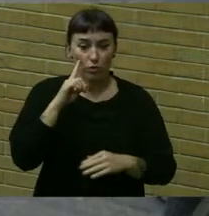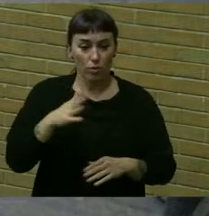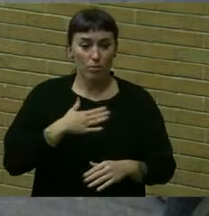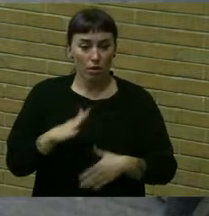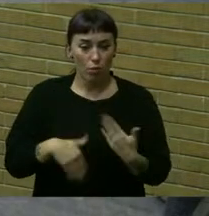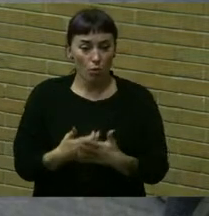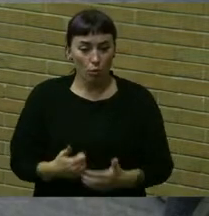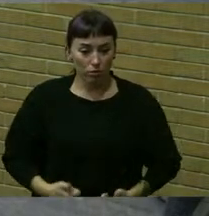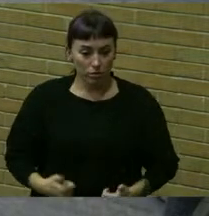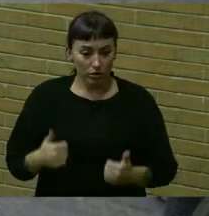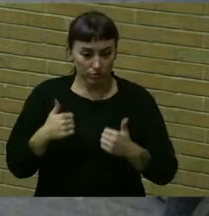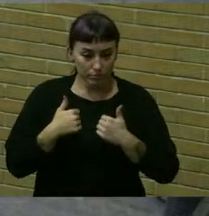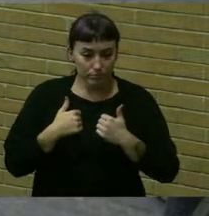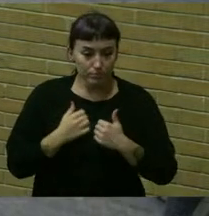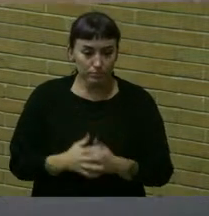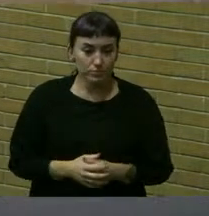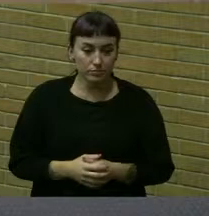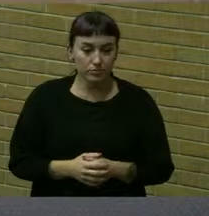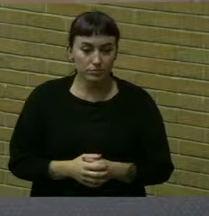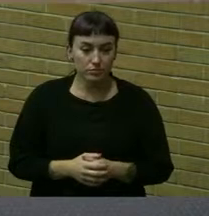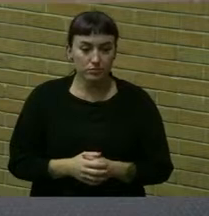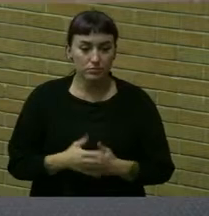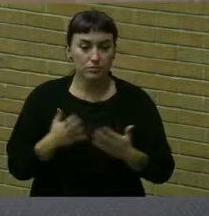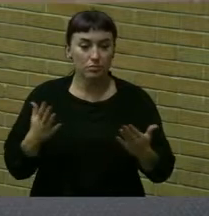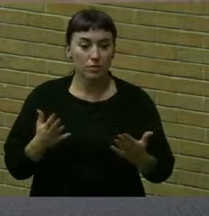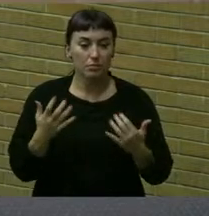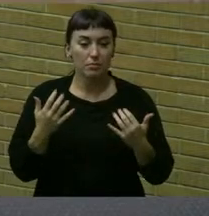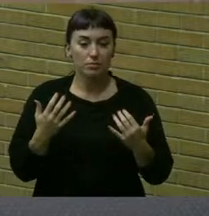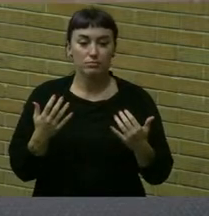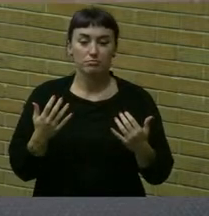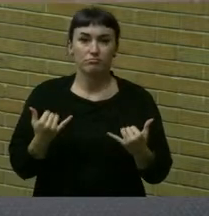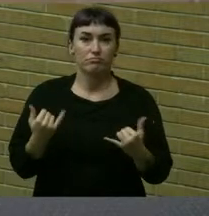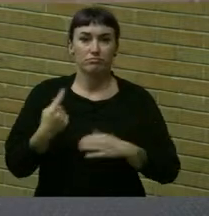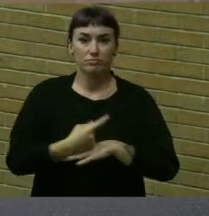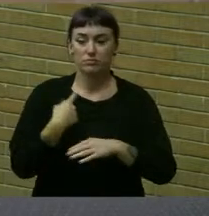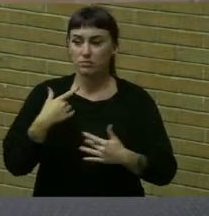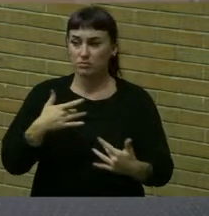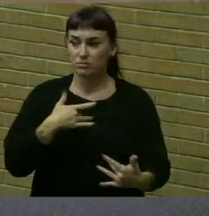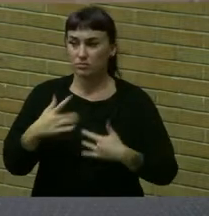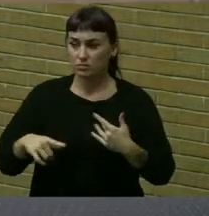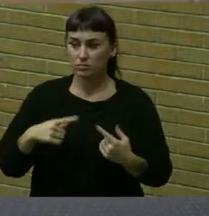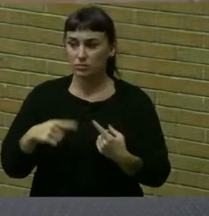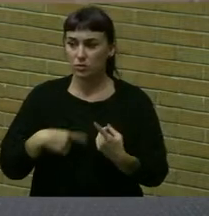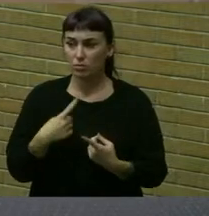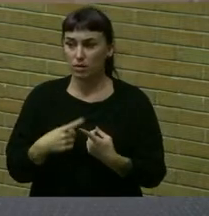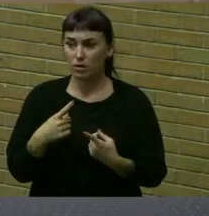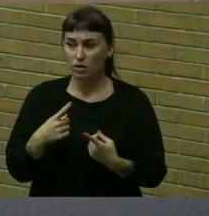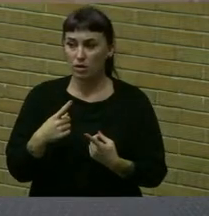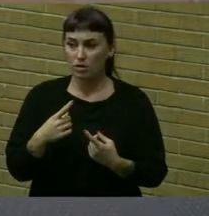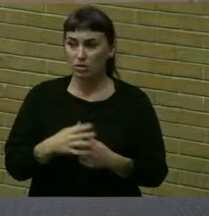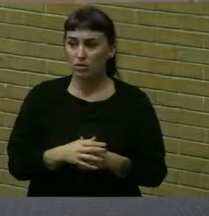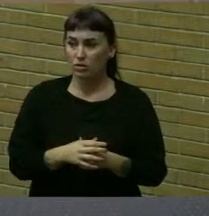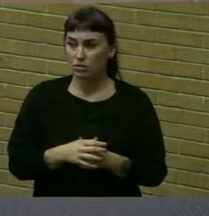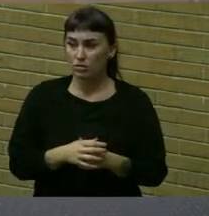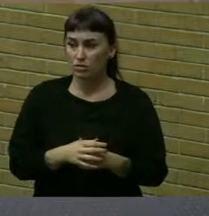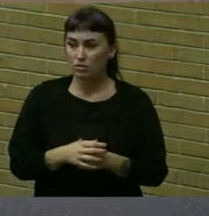entire life. I'm here today because I'm concerned about the boiling temperatures in this